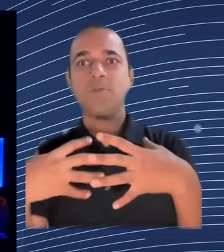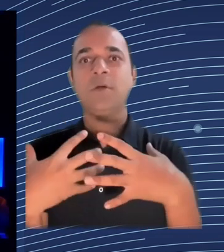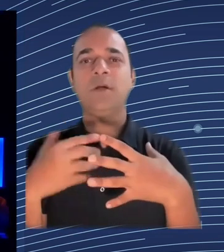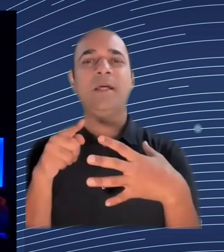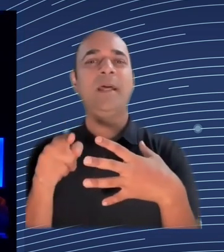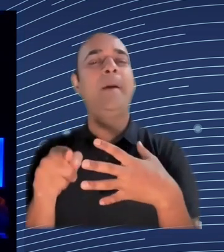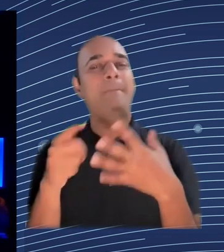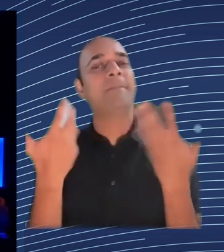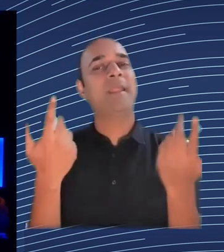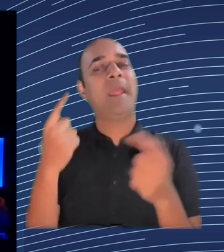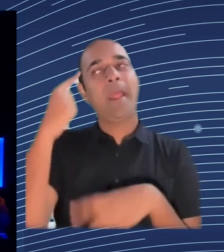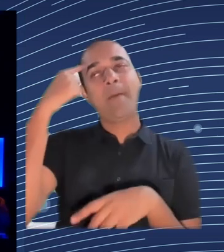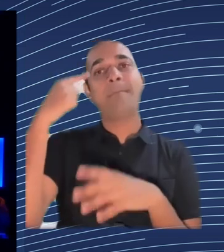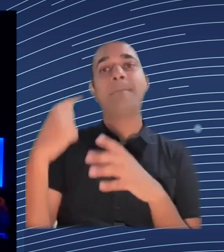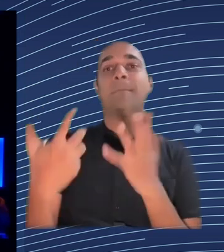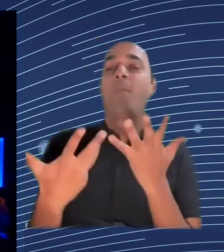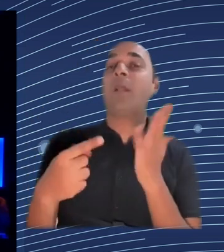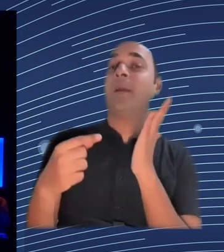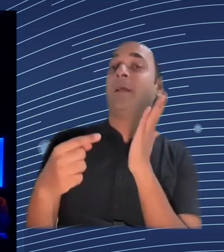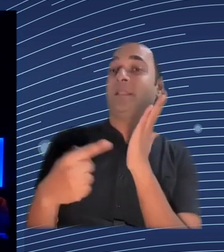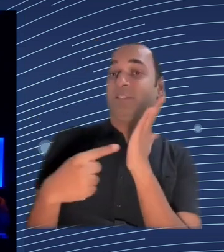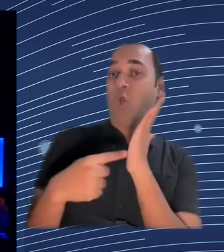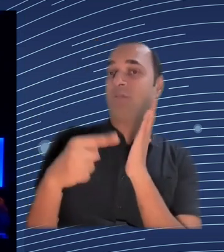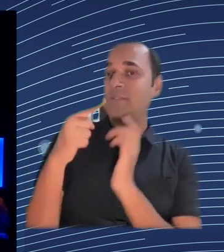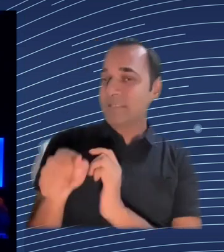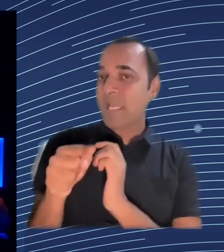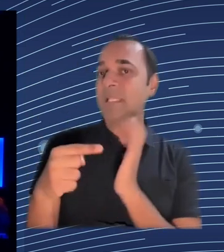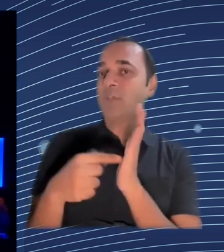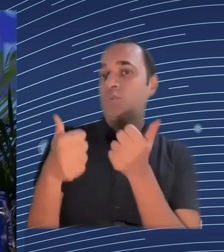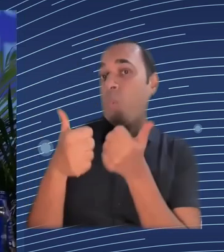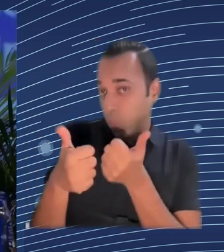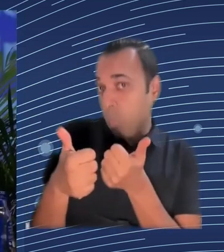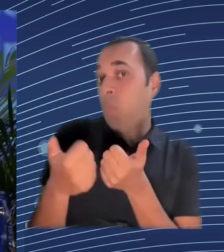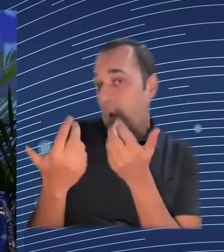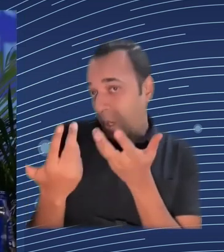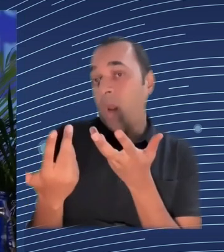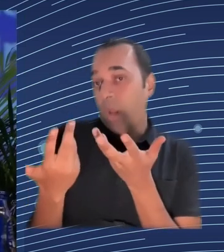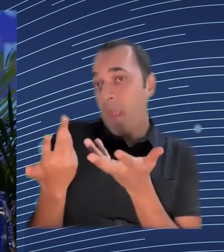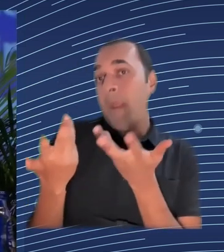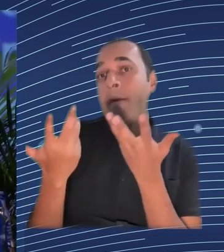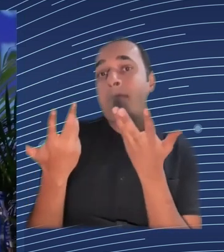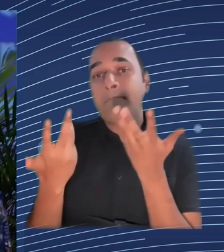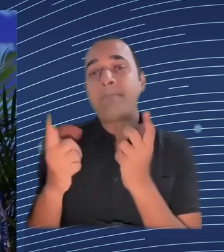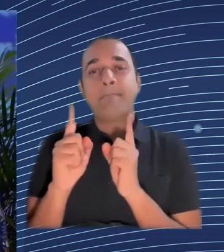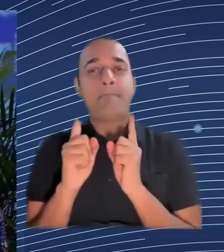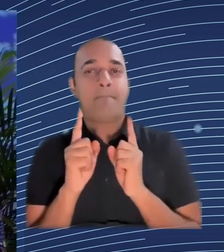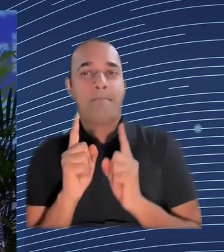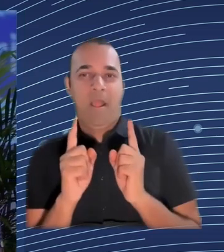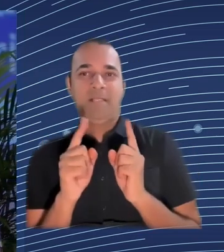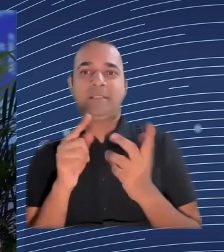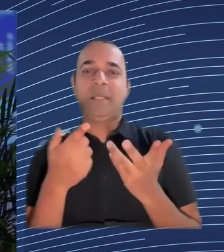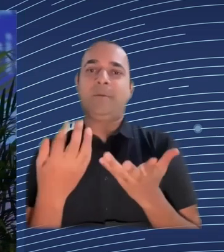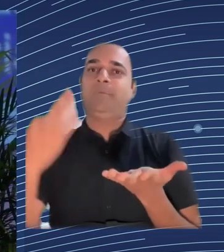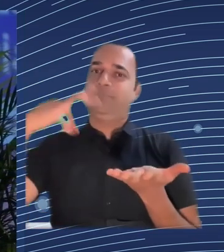you'll have the last word I mean we've talked about you know legislation in place what do we need if